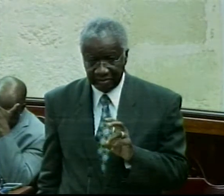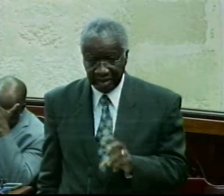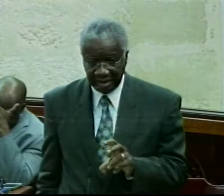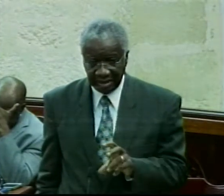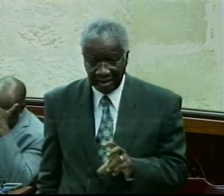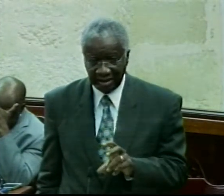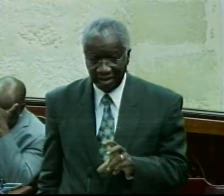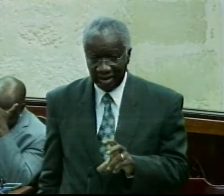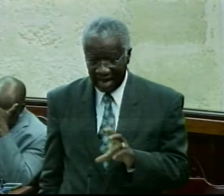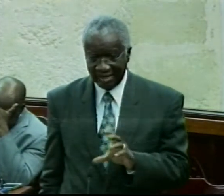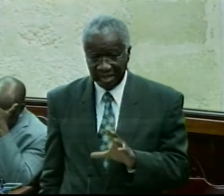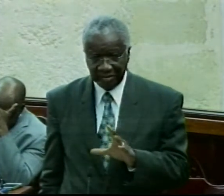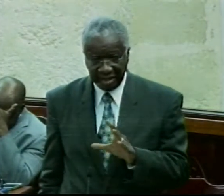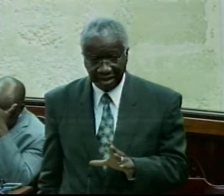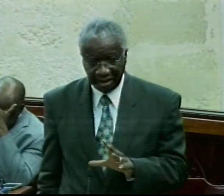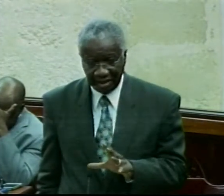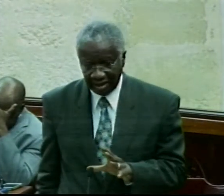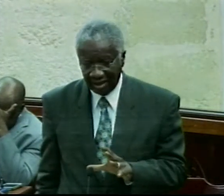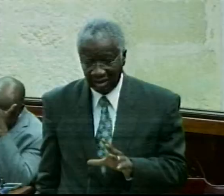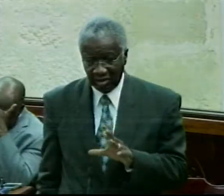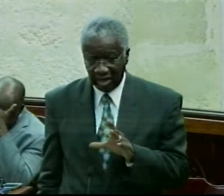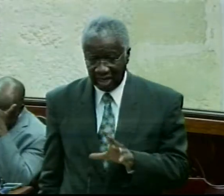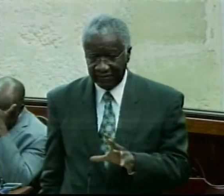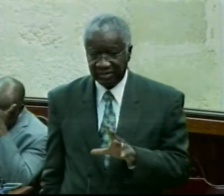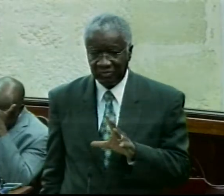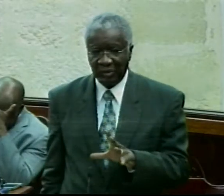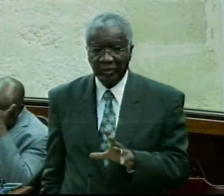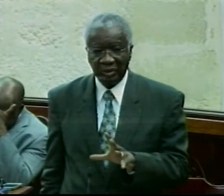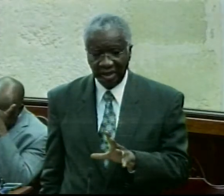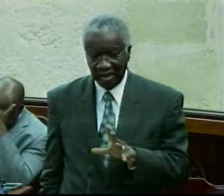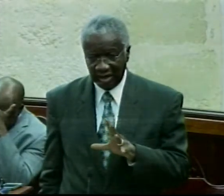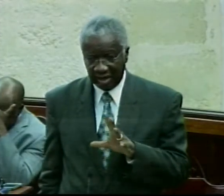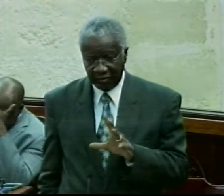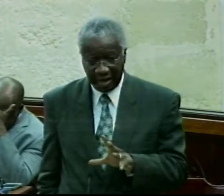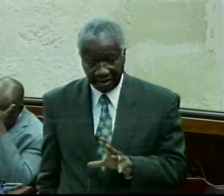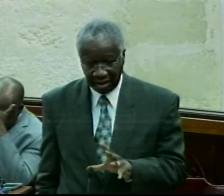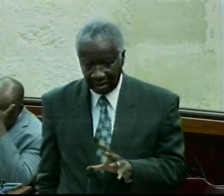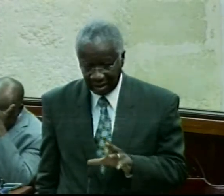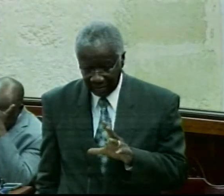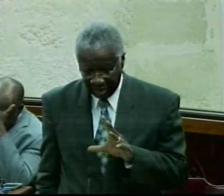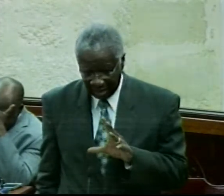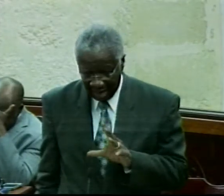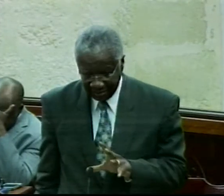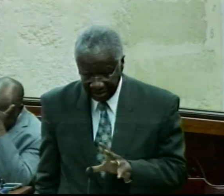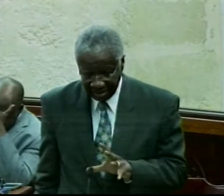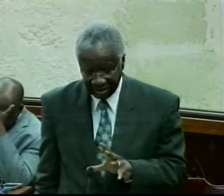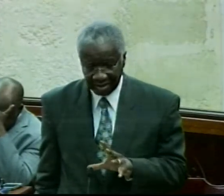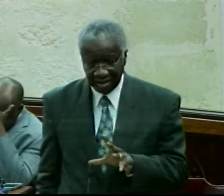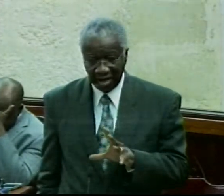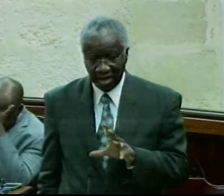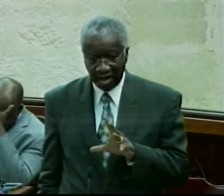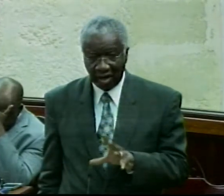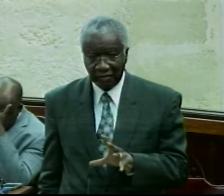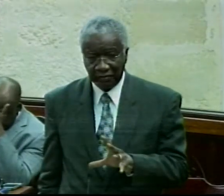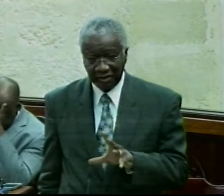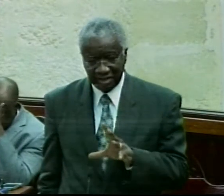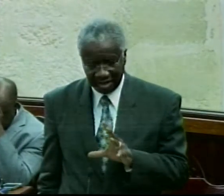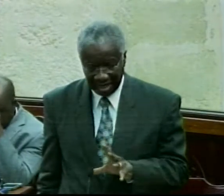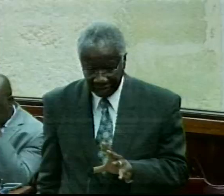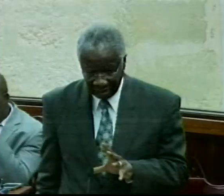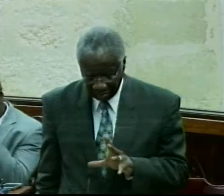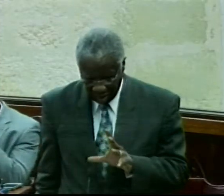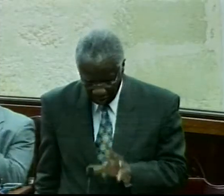some stability, and some dignity to the lives of people affected by an absence of